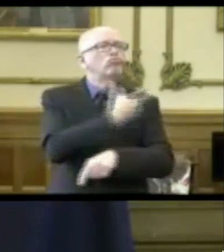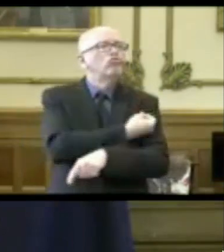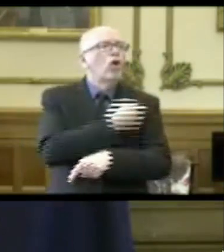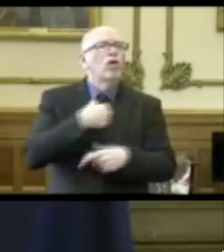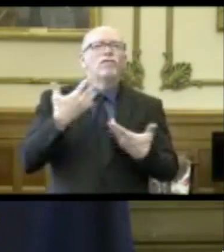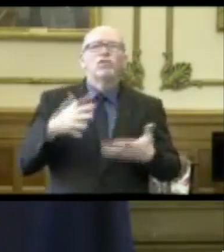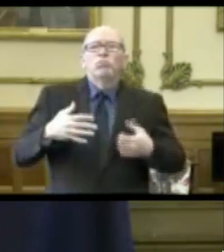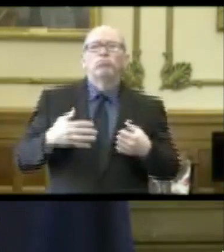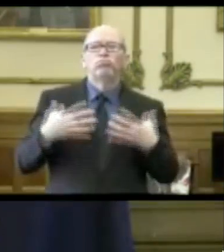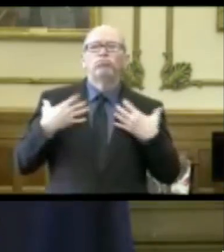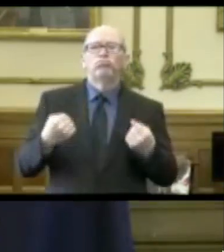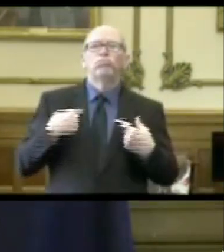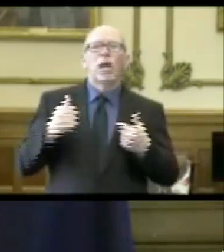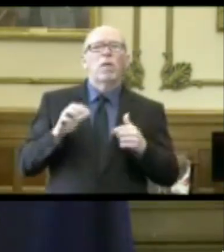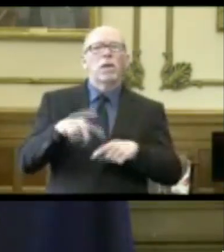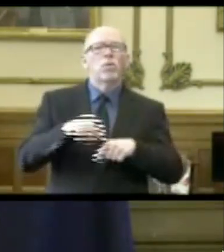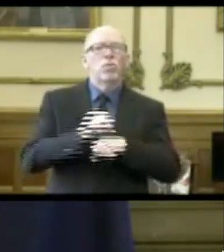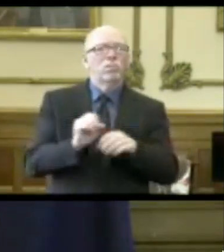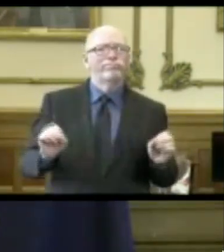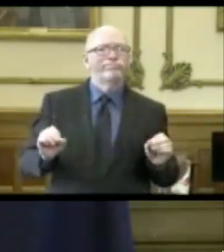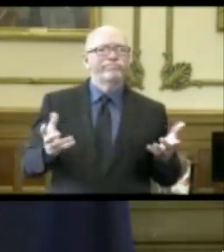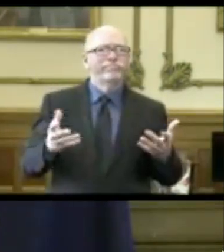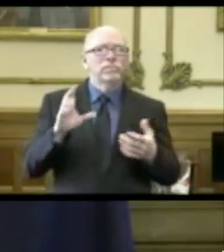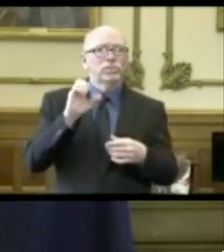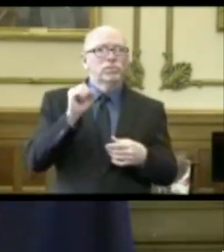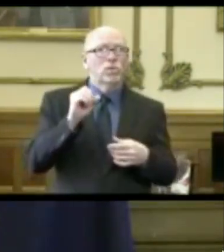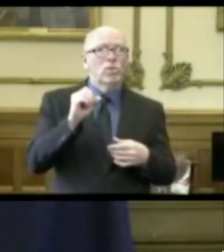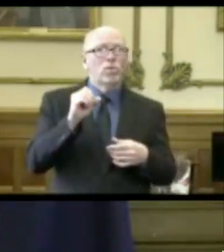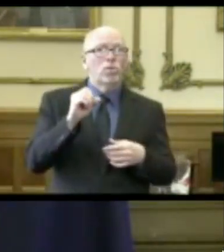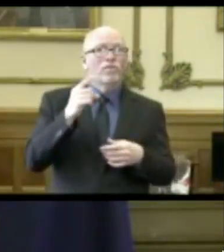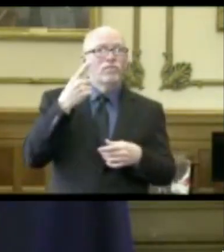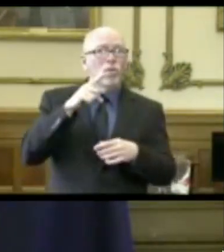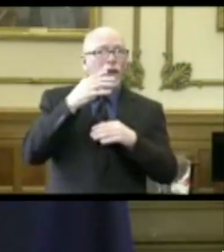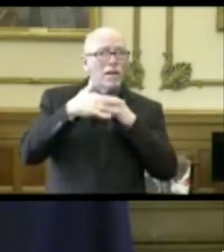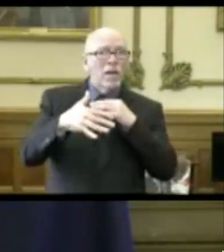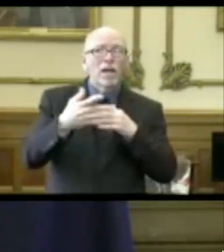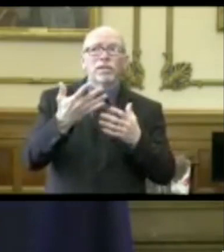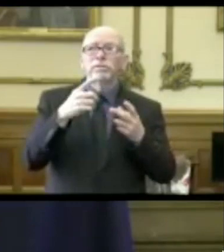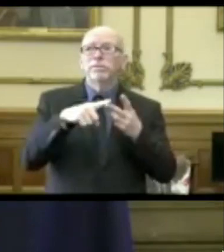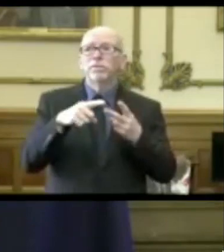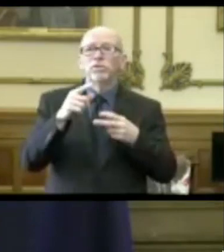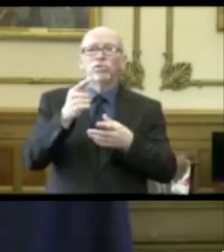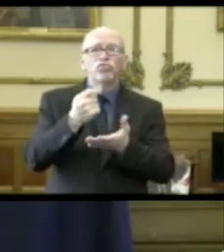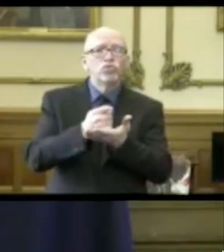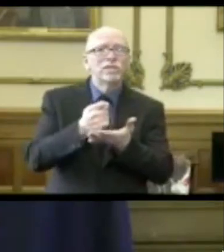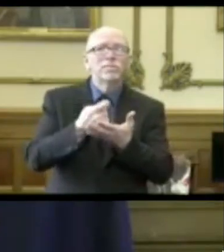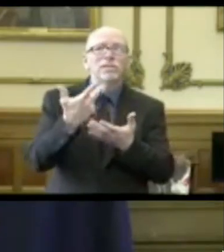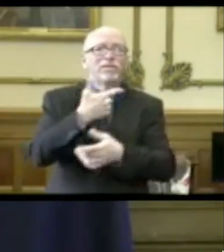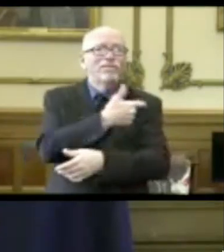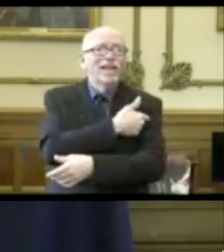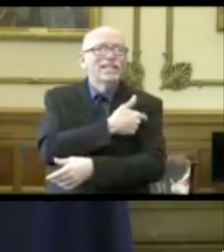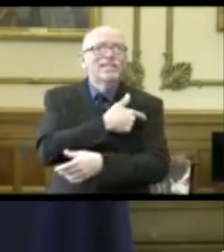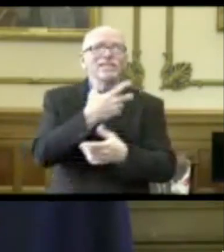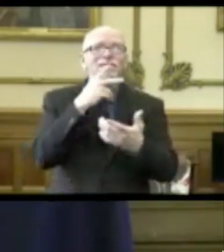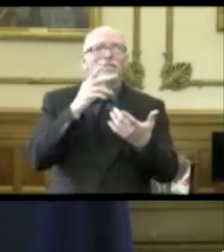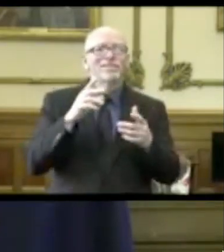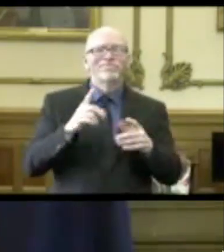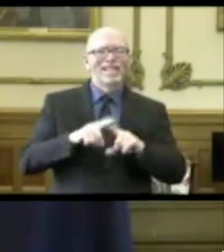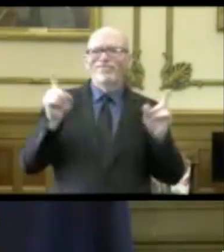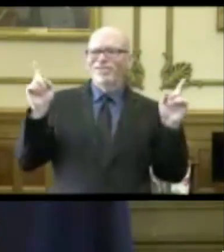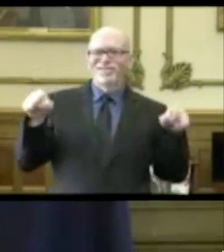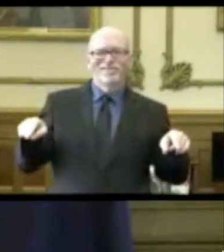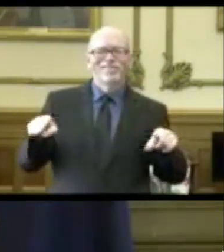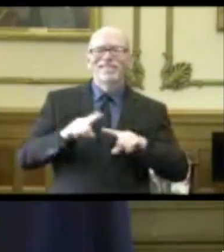confidence that you can go back to work. And so in terms of antibiotics and treatment and vaccines, different, as she said,